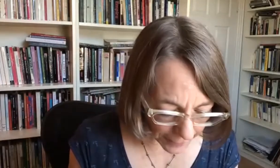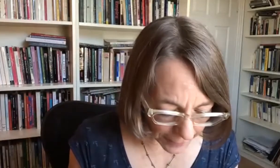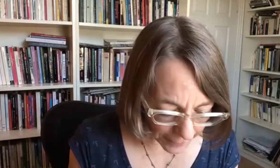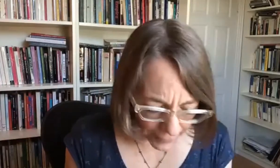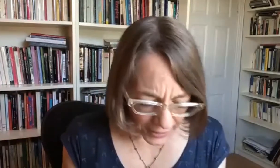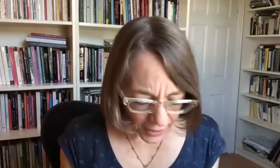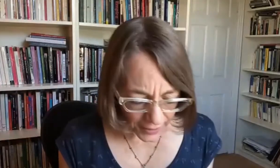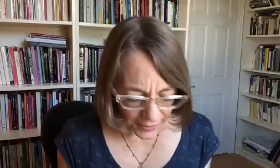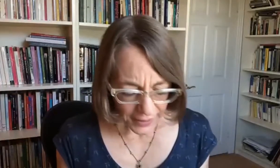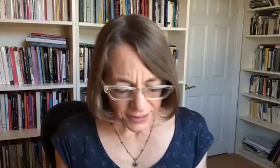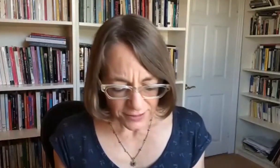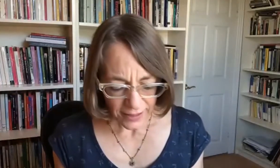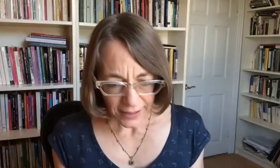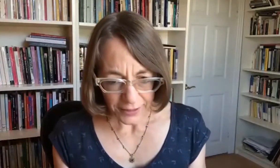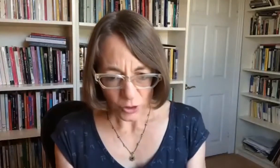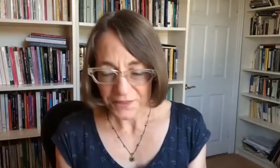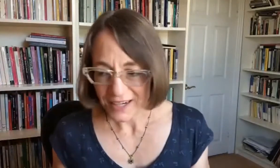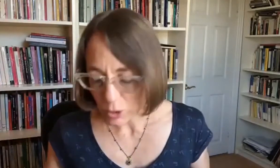help.